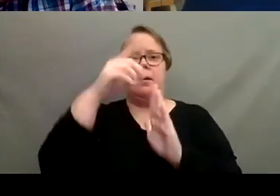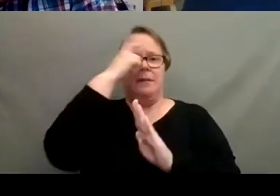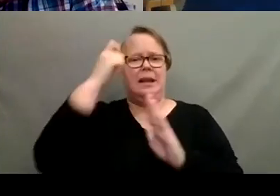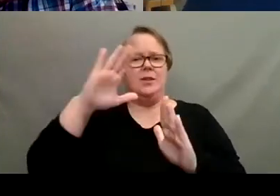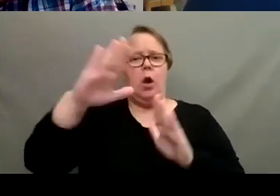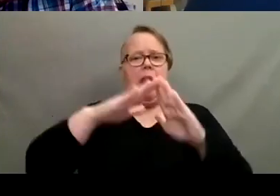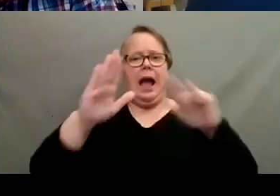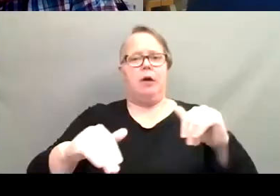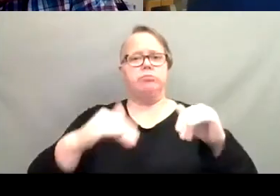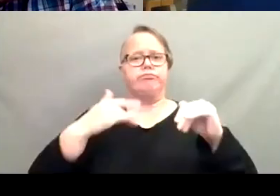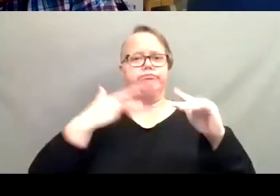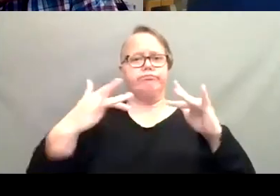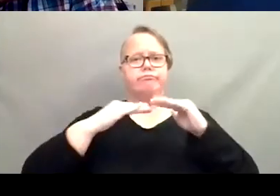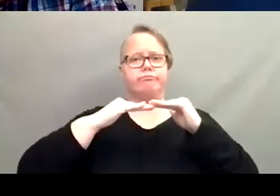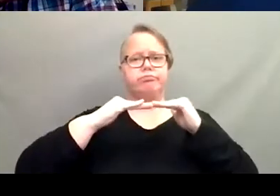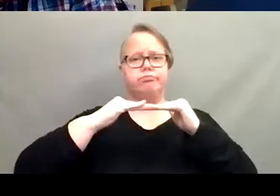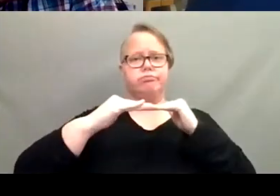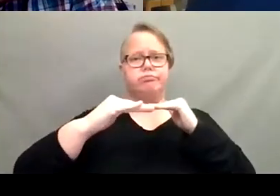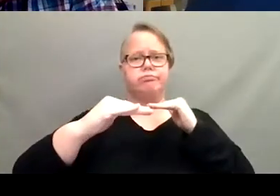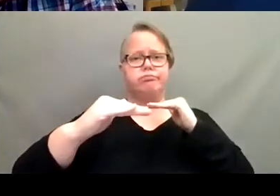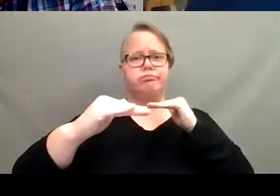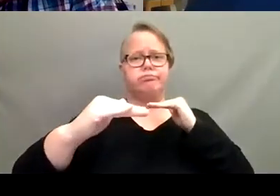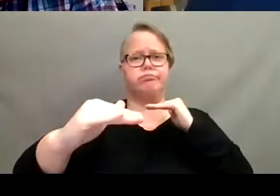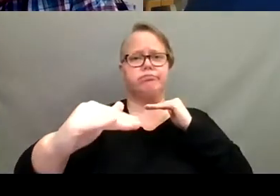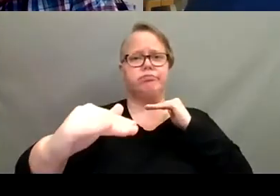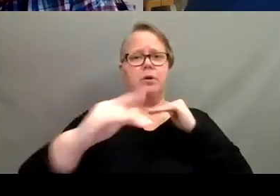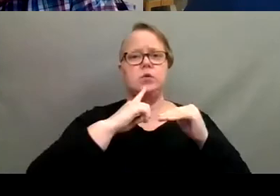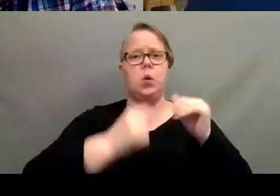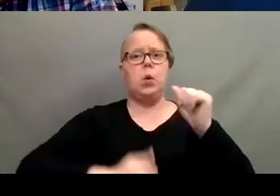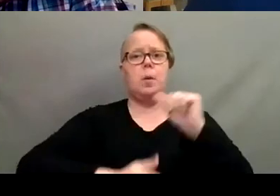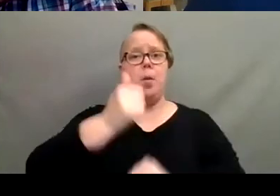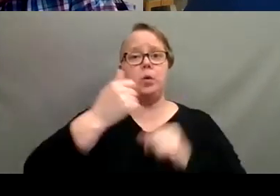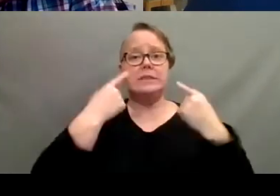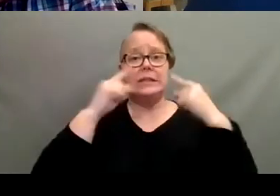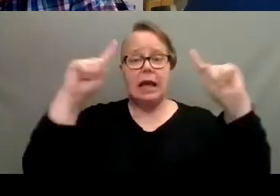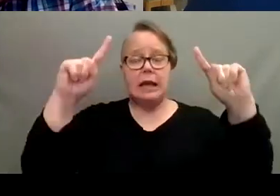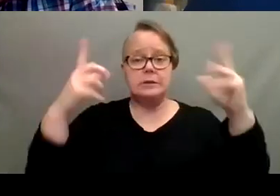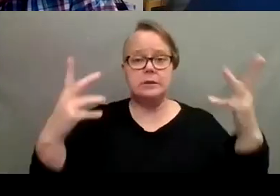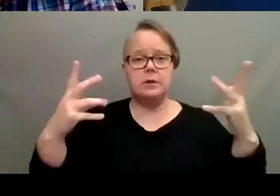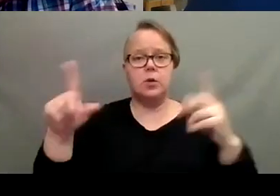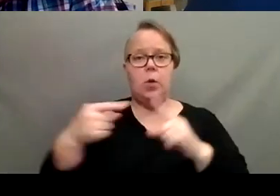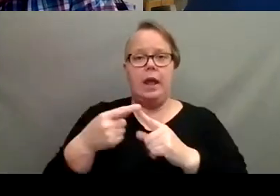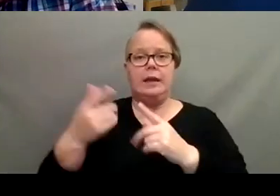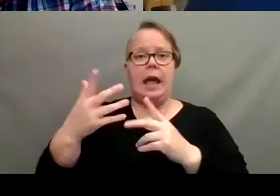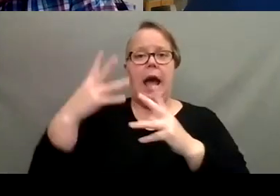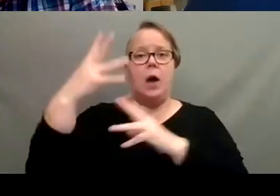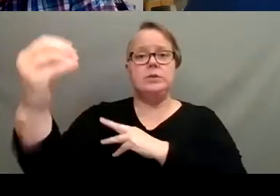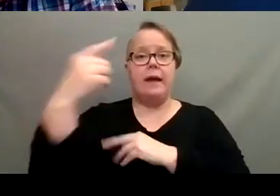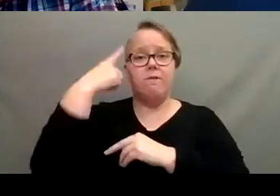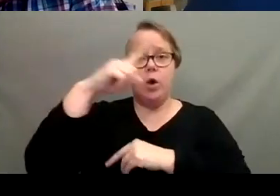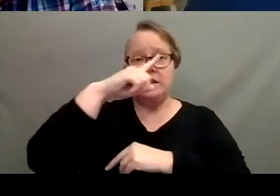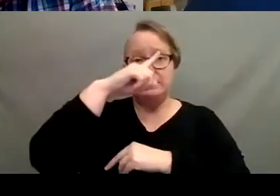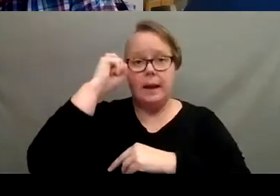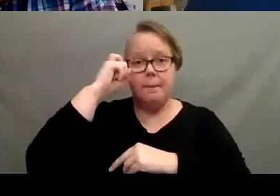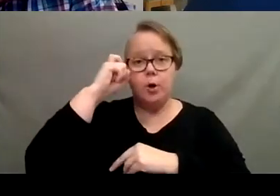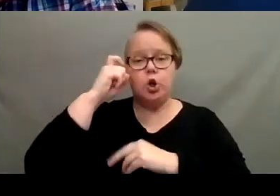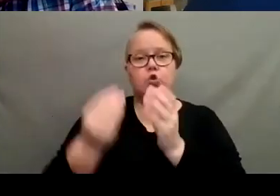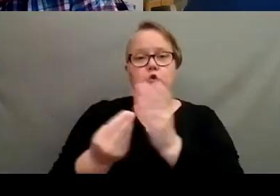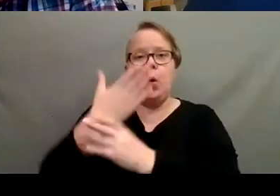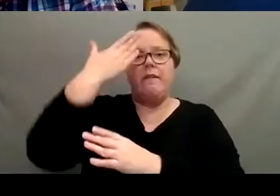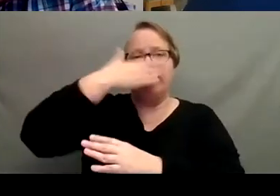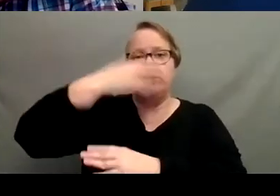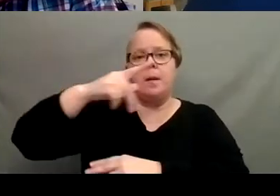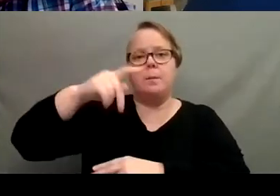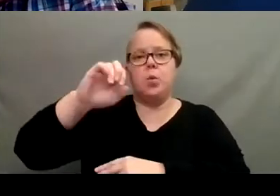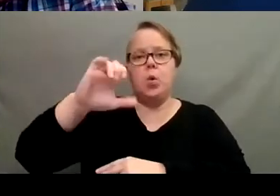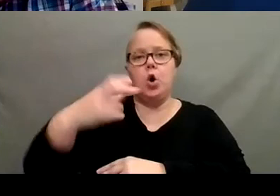consistent temperature. So I've found the most success when bringing them outside for the summer, growing them on the front porch in a